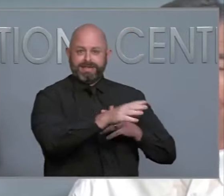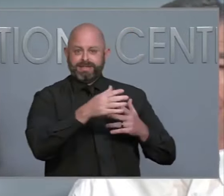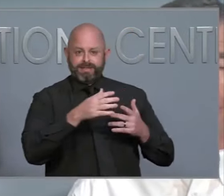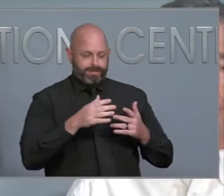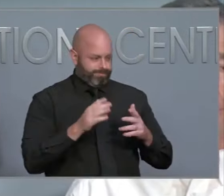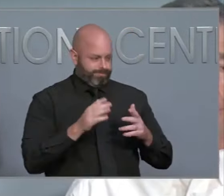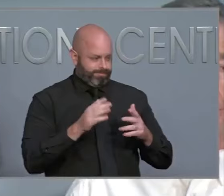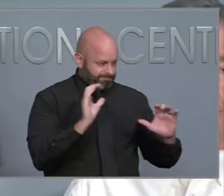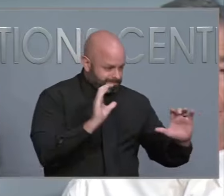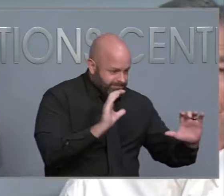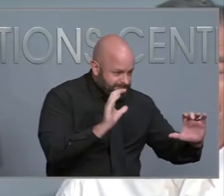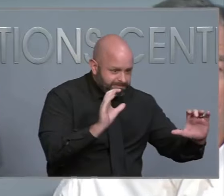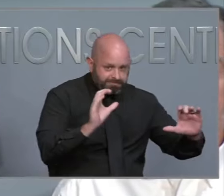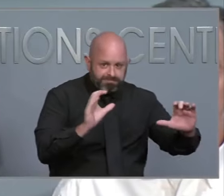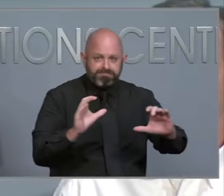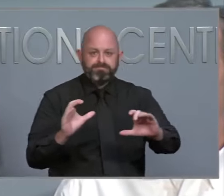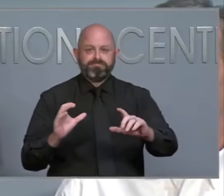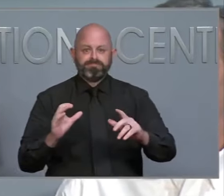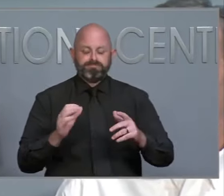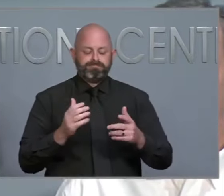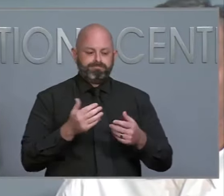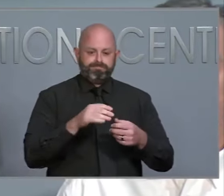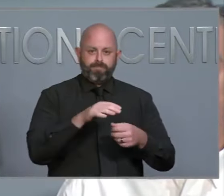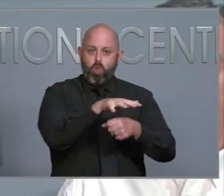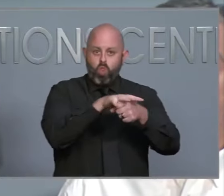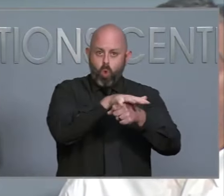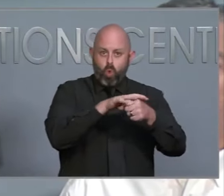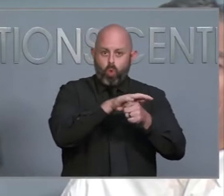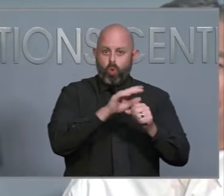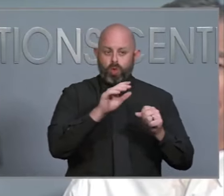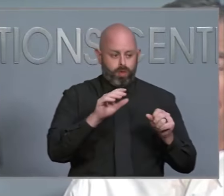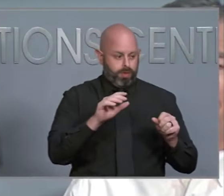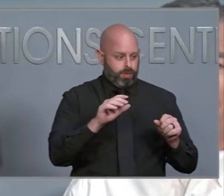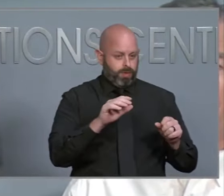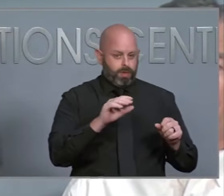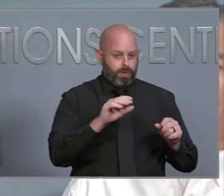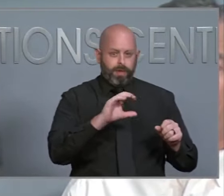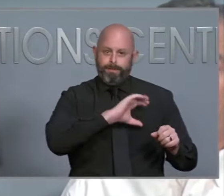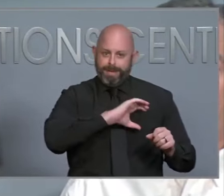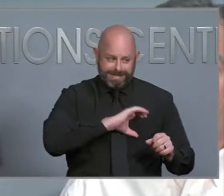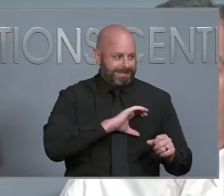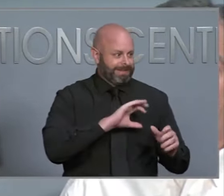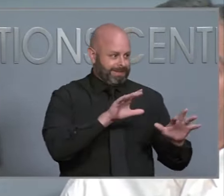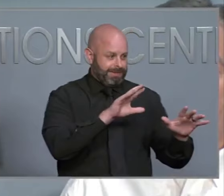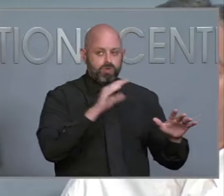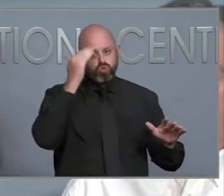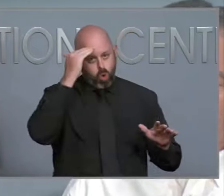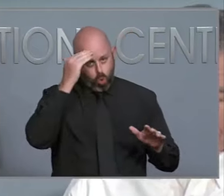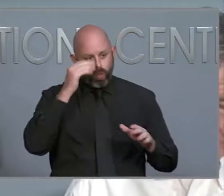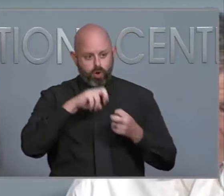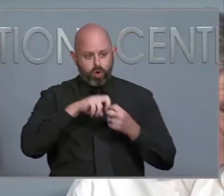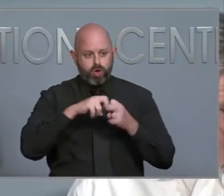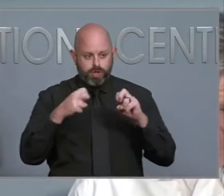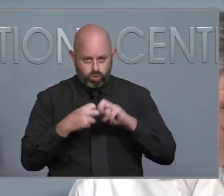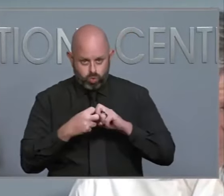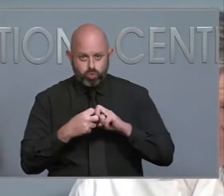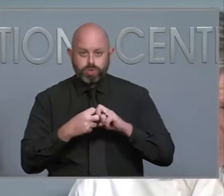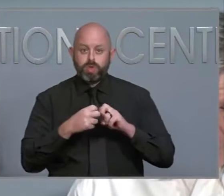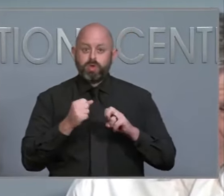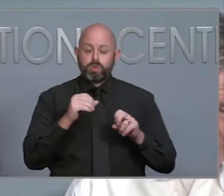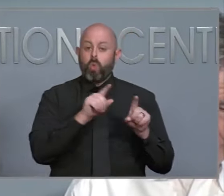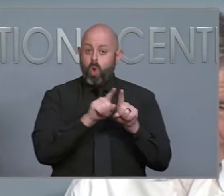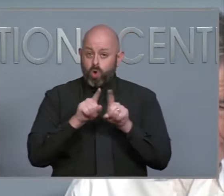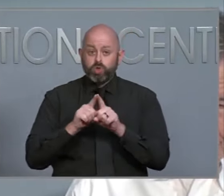like that, where local authorities know that there are issues? And then does the National Guard also help with security, given that there are